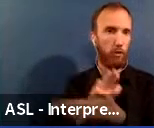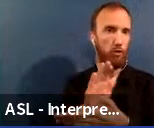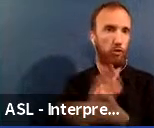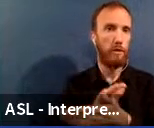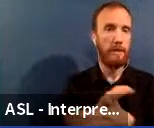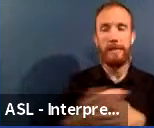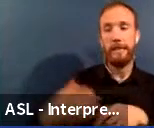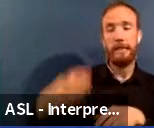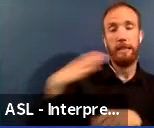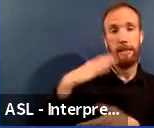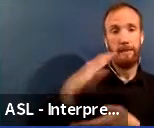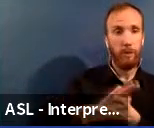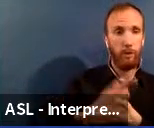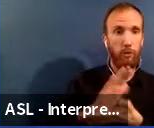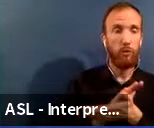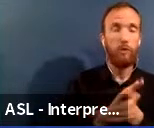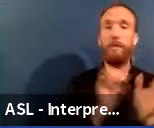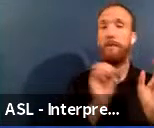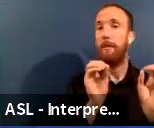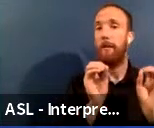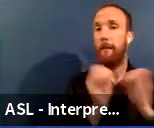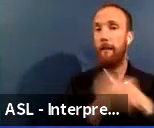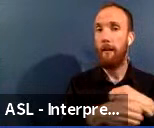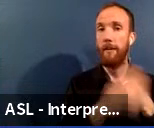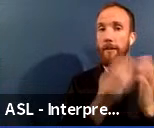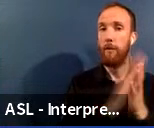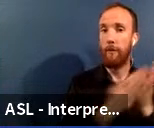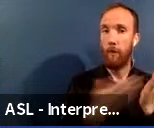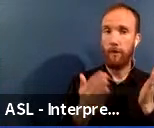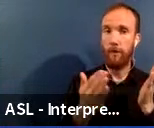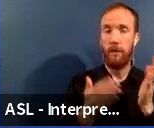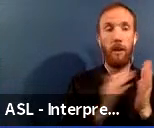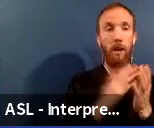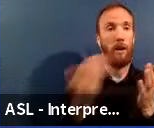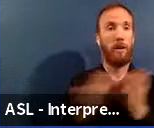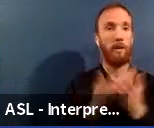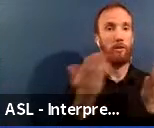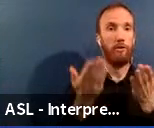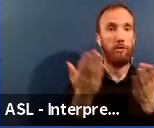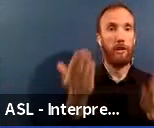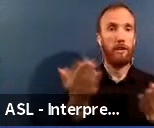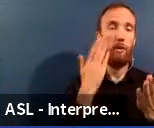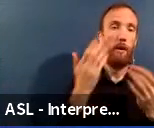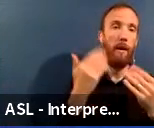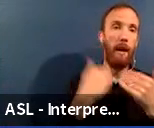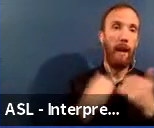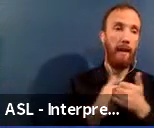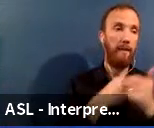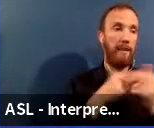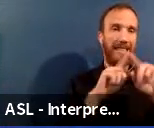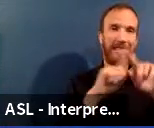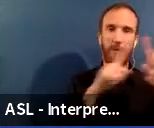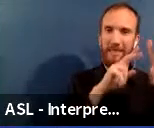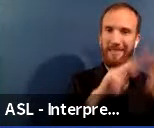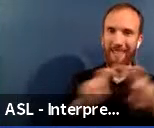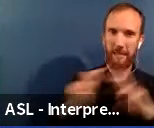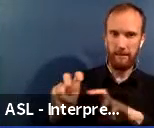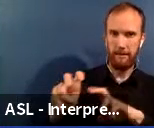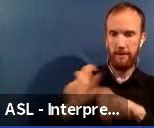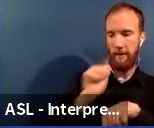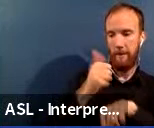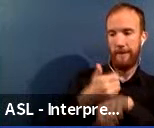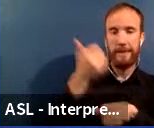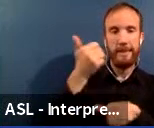office of portfolio, the proposed strategy would include a campus-by-campus analysis to review how schools are